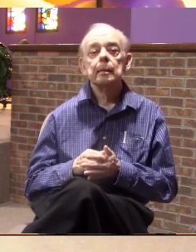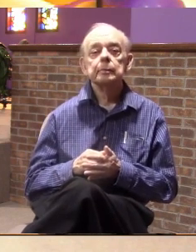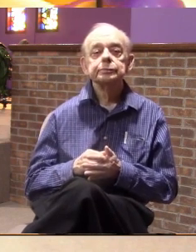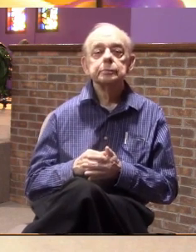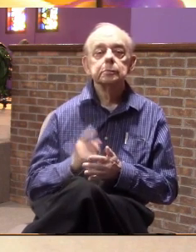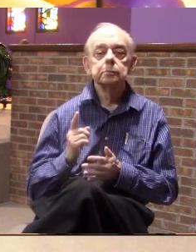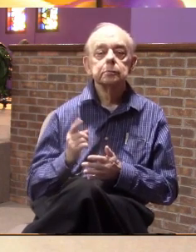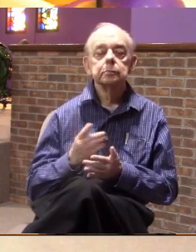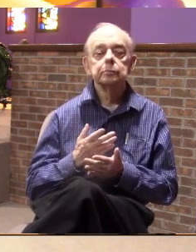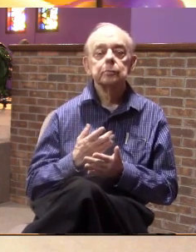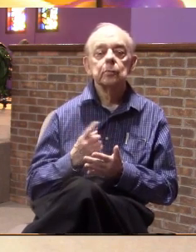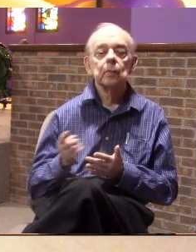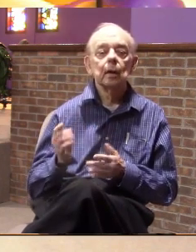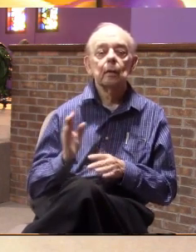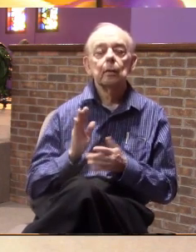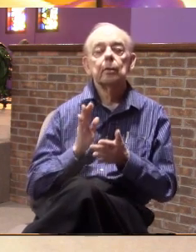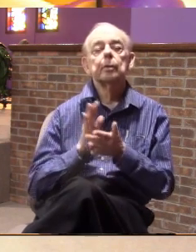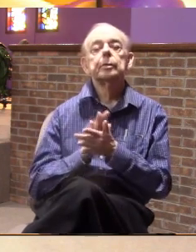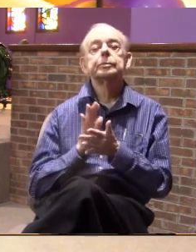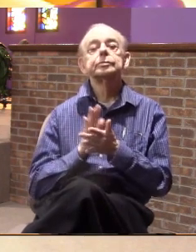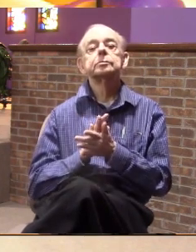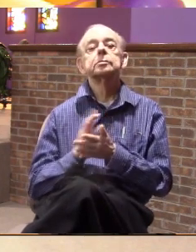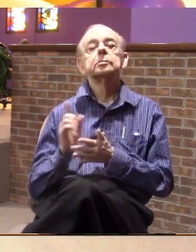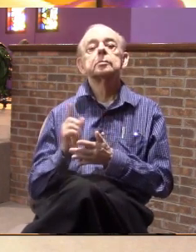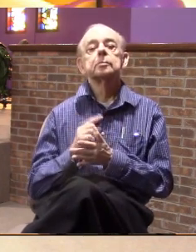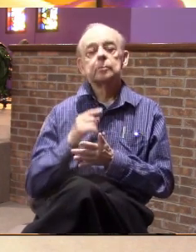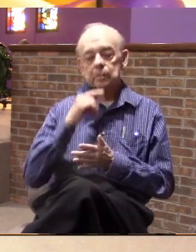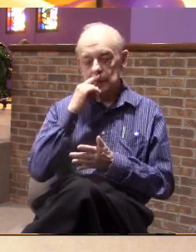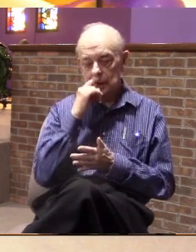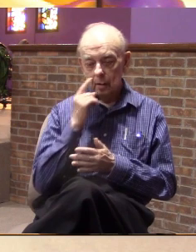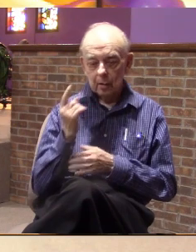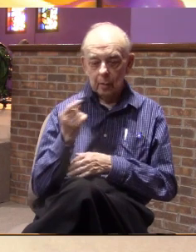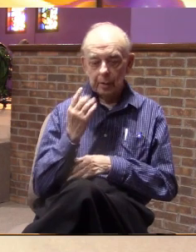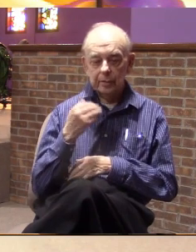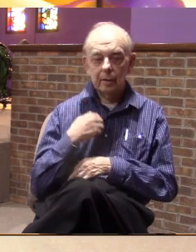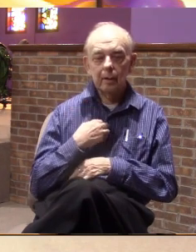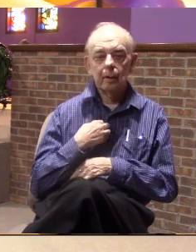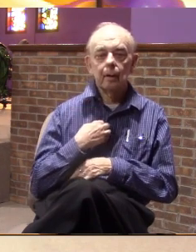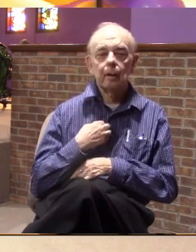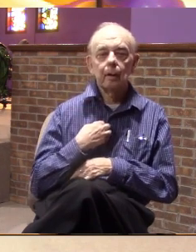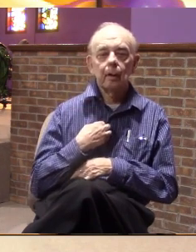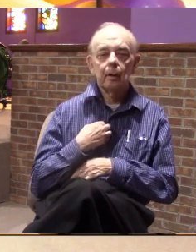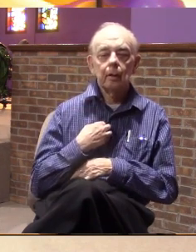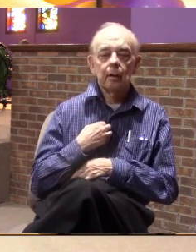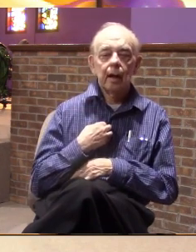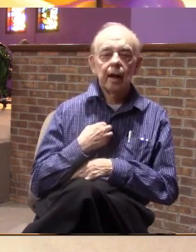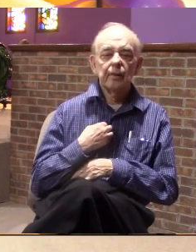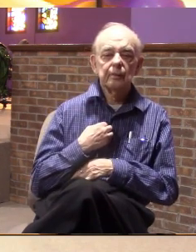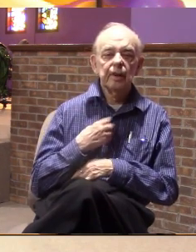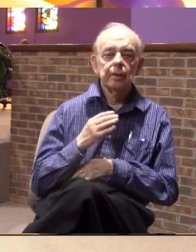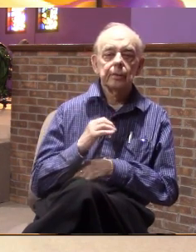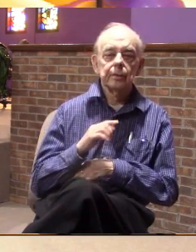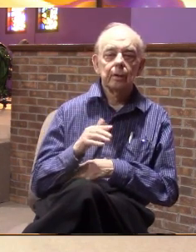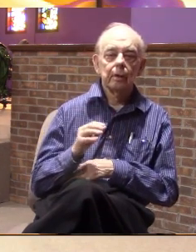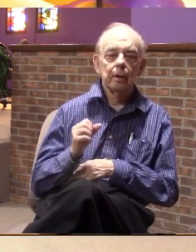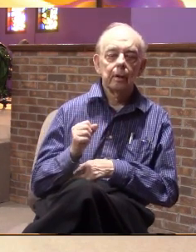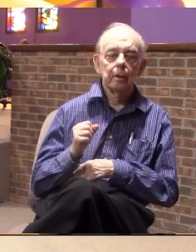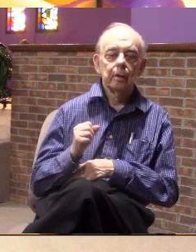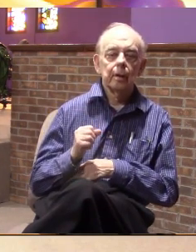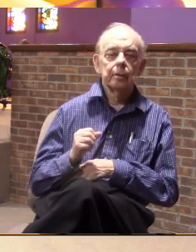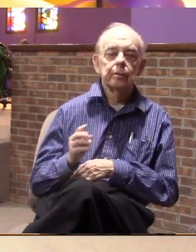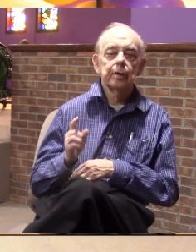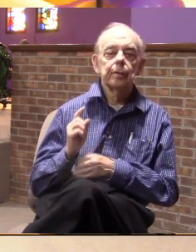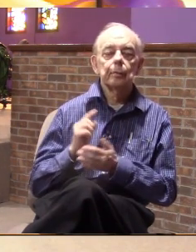it's one of those schools where the kids would always have breakfast lunch during the